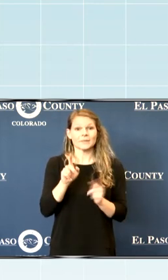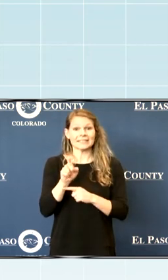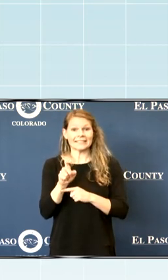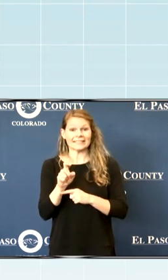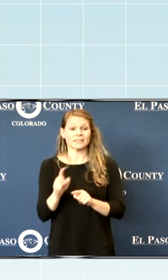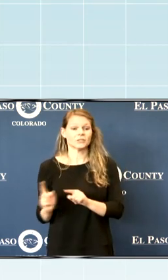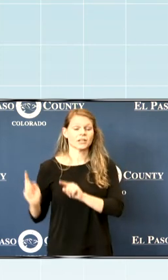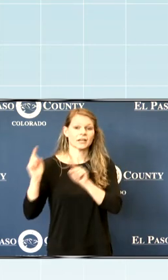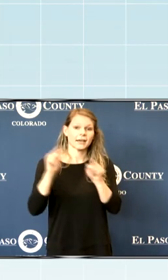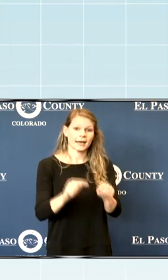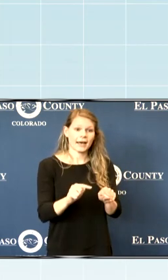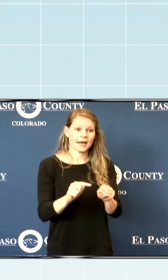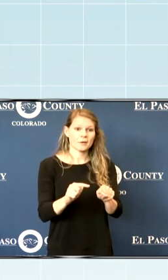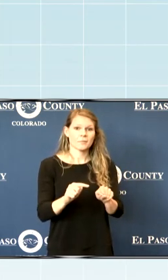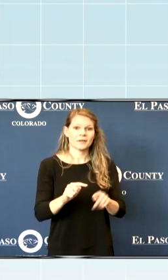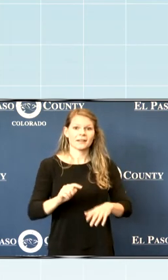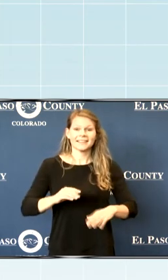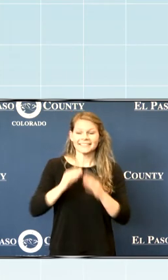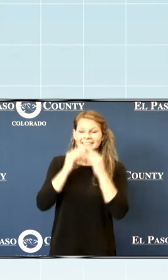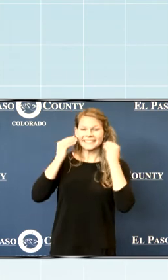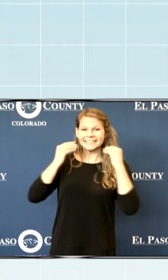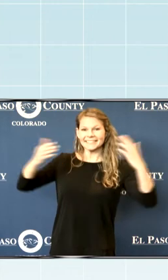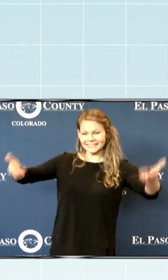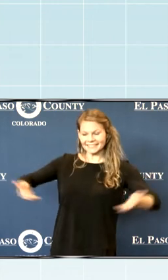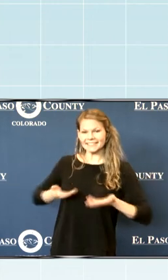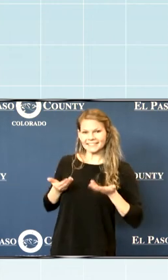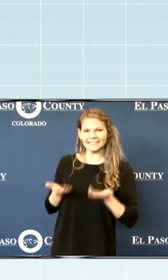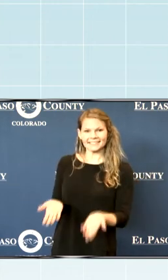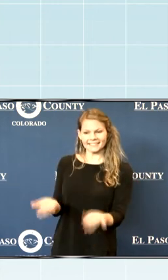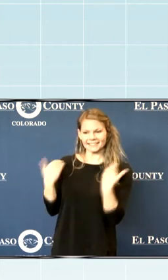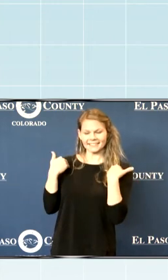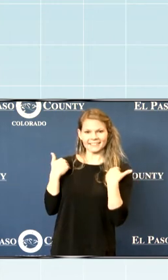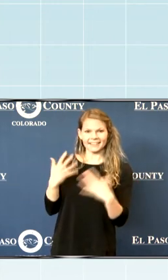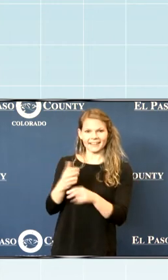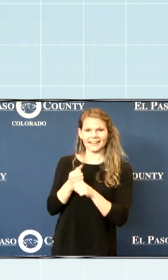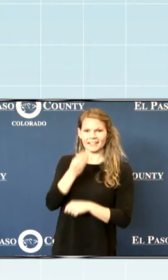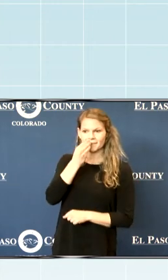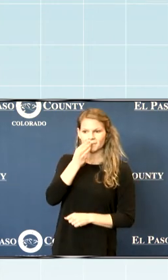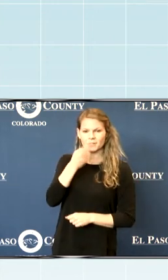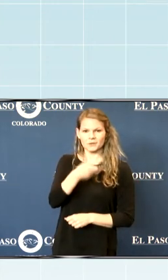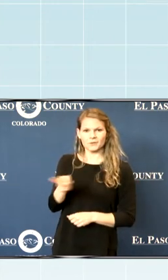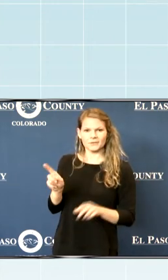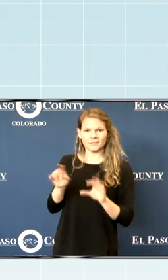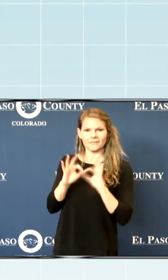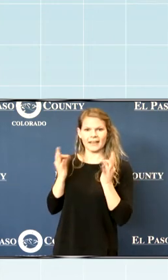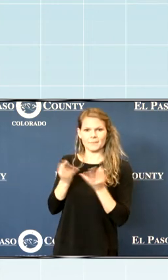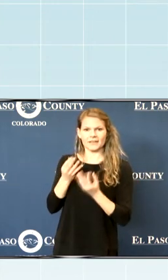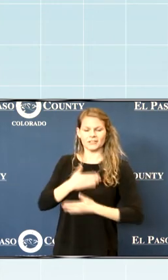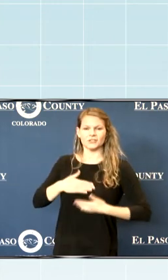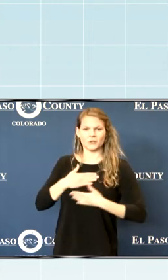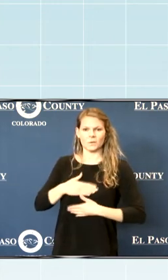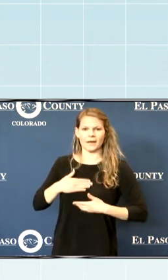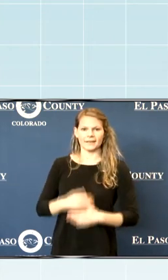us, they're greeted with a smile and invited to get the food that their family will enjoy.